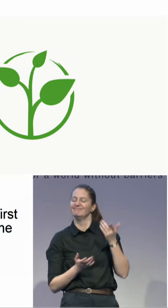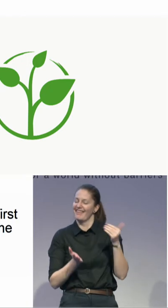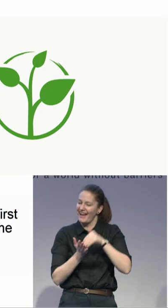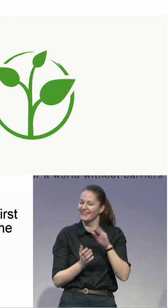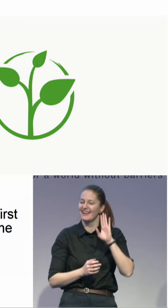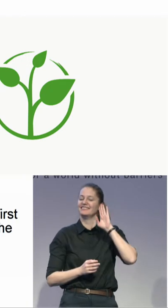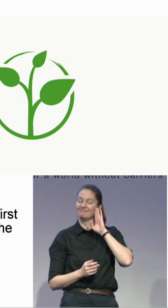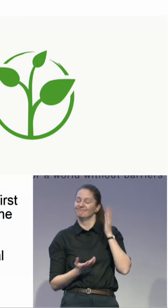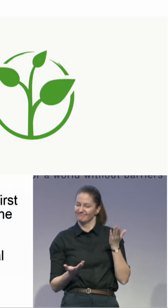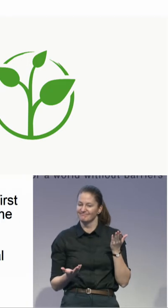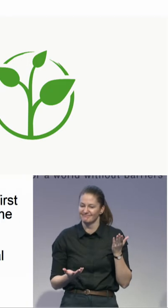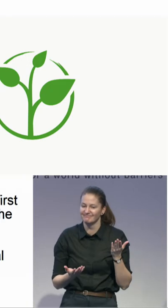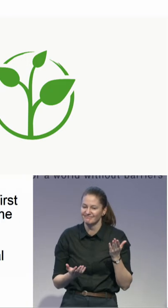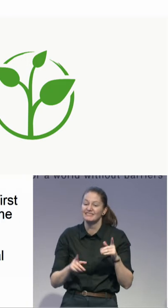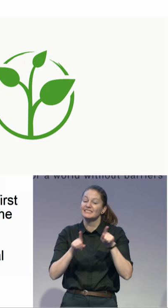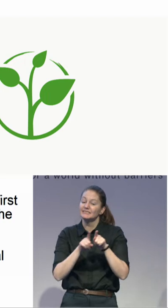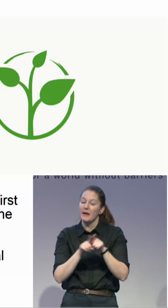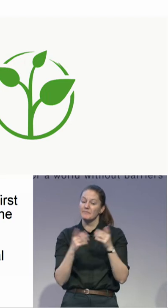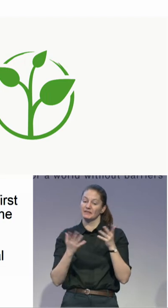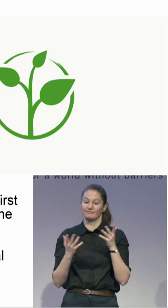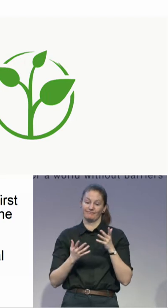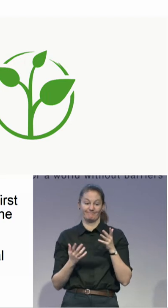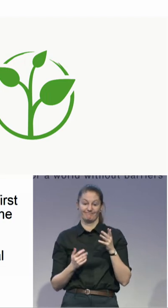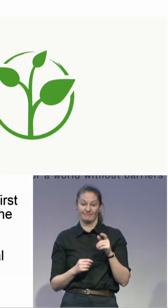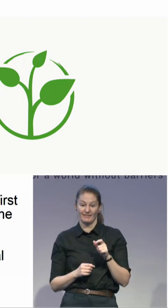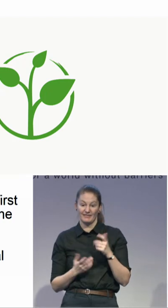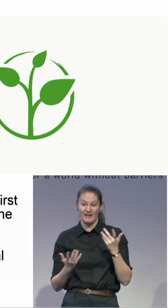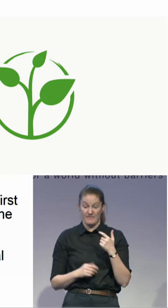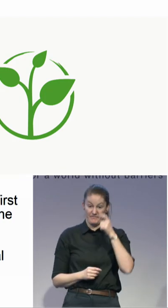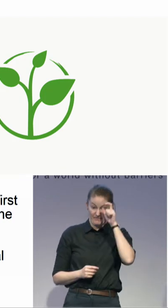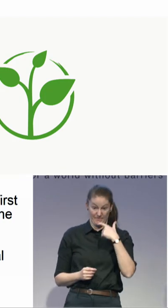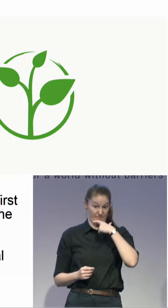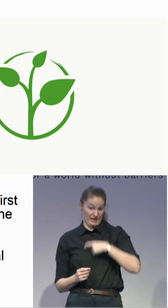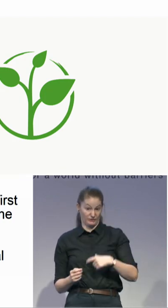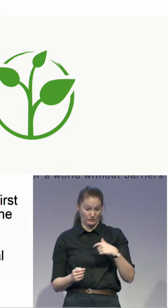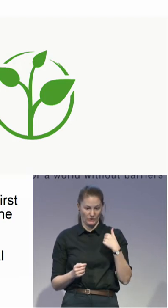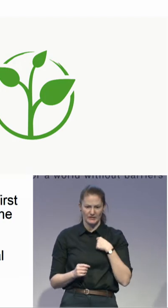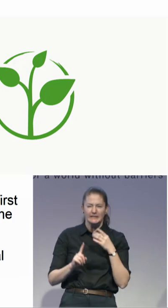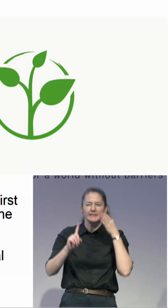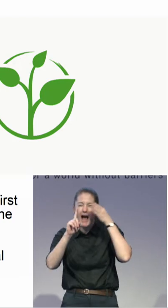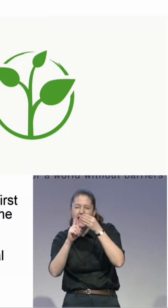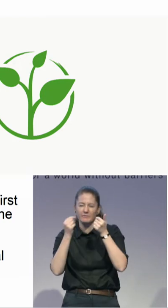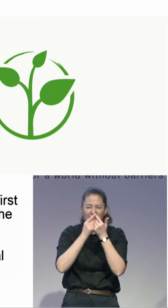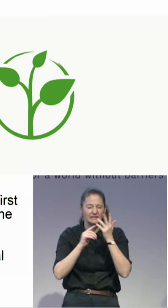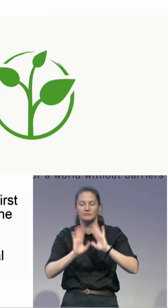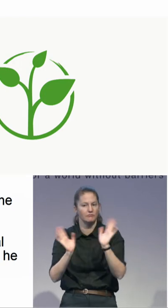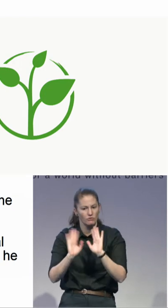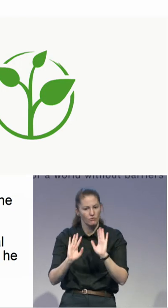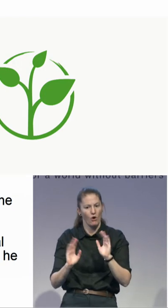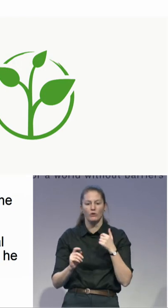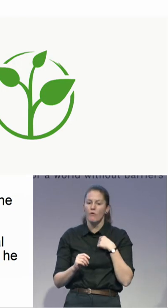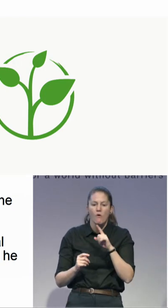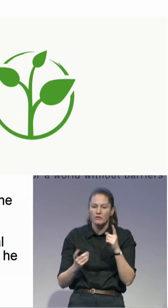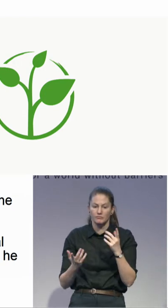has no hidden agenda. He or she will do 100% of their commission off the